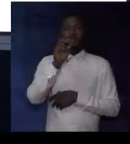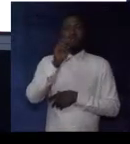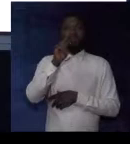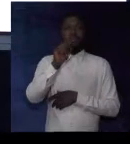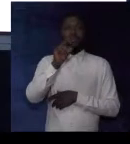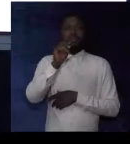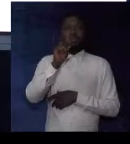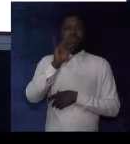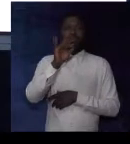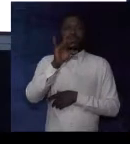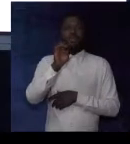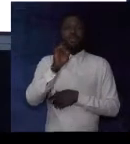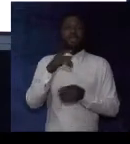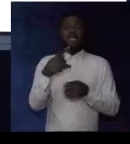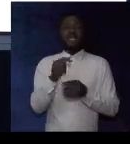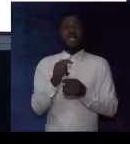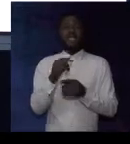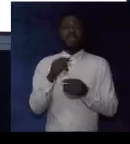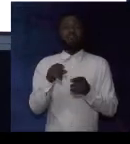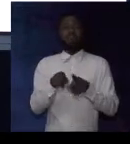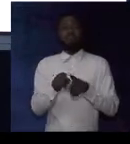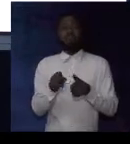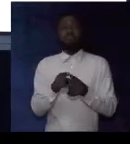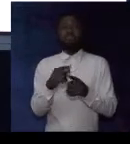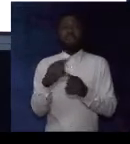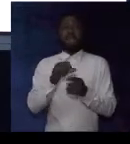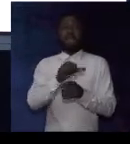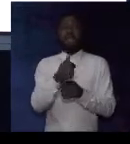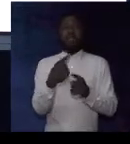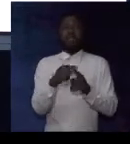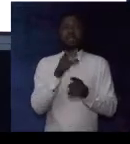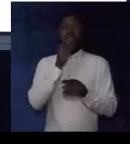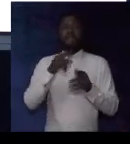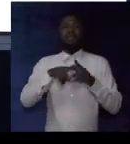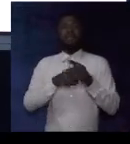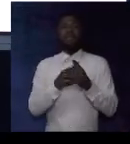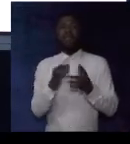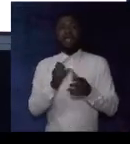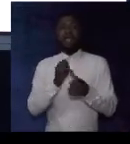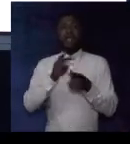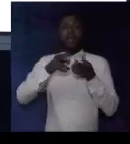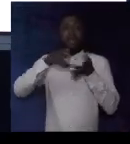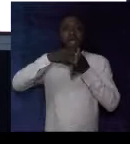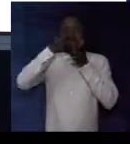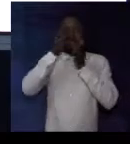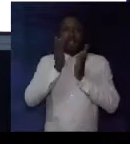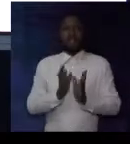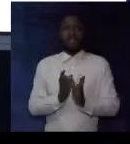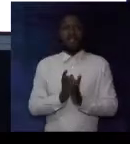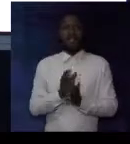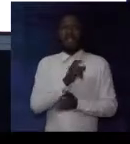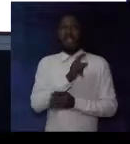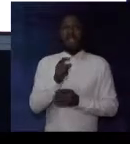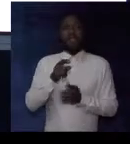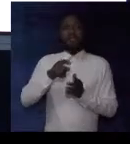Novice. Novice. Novice. synonym for novice is beginner or learner.